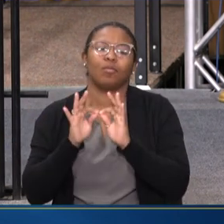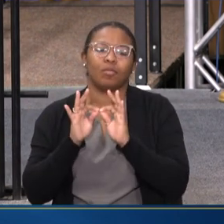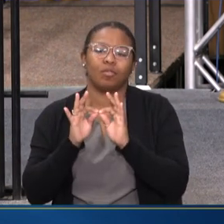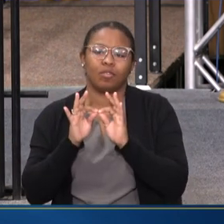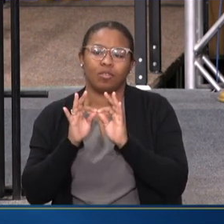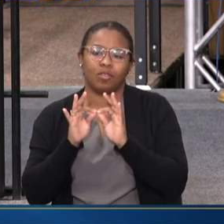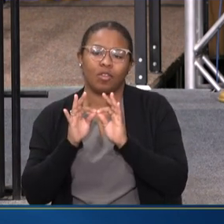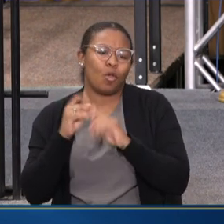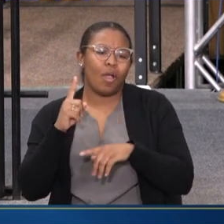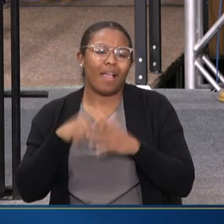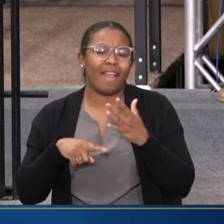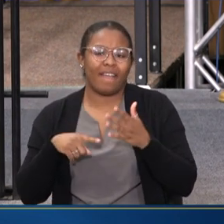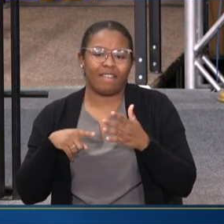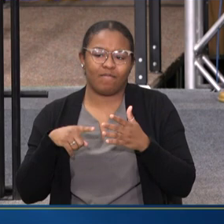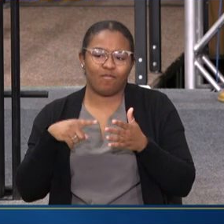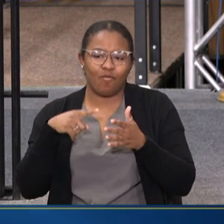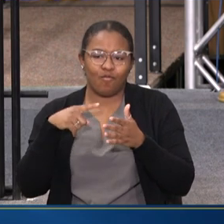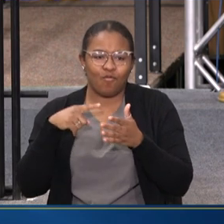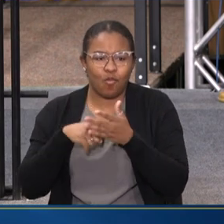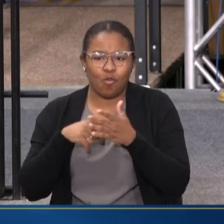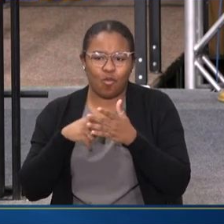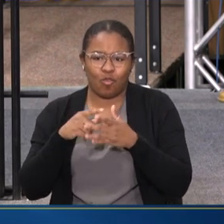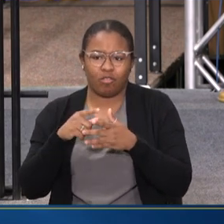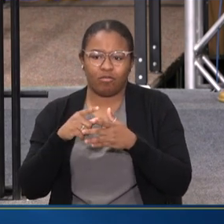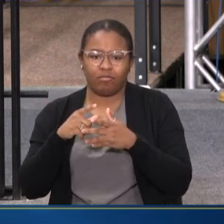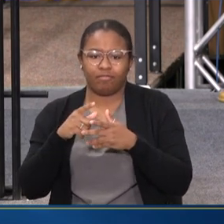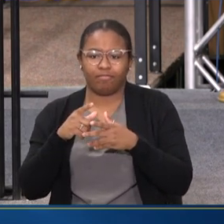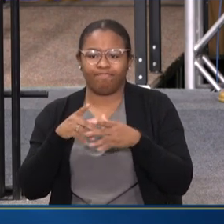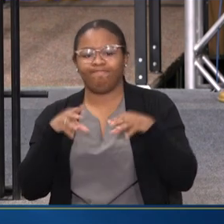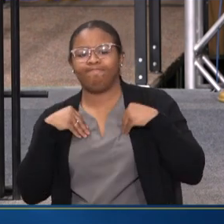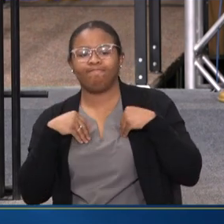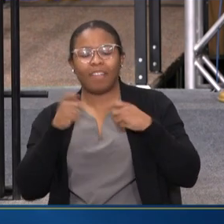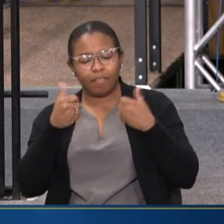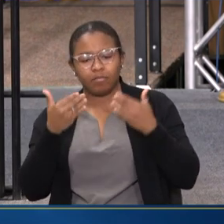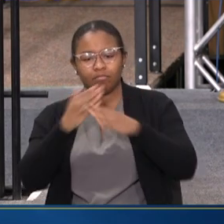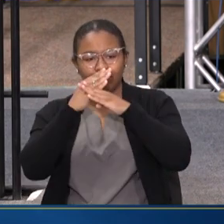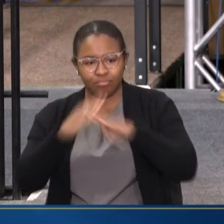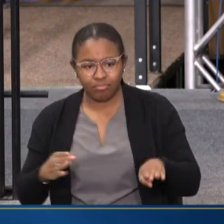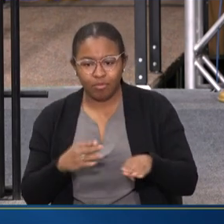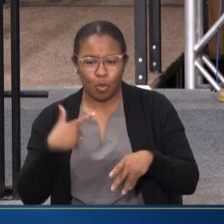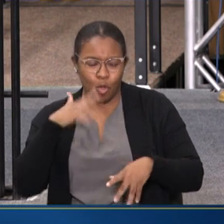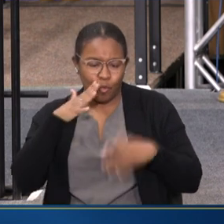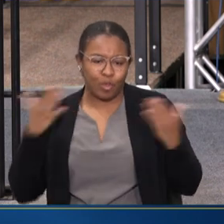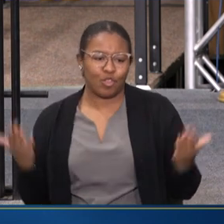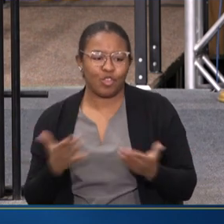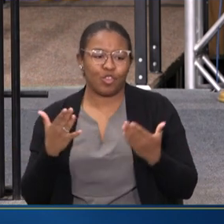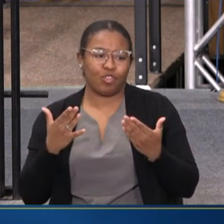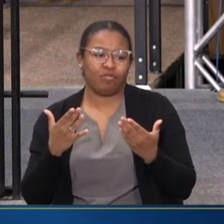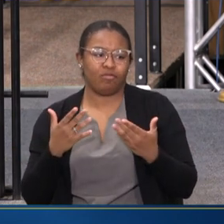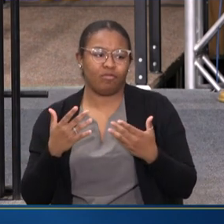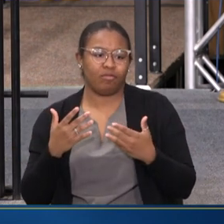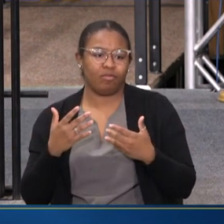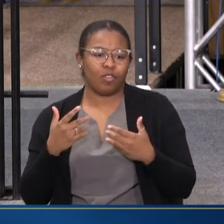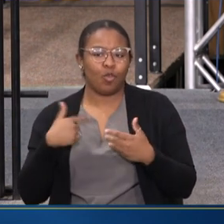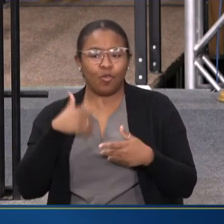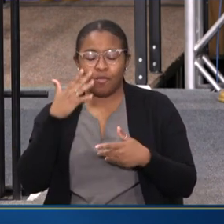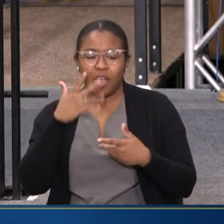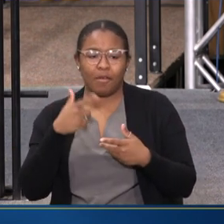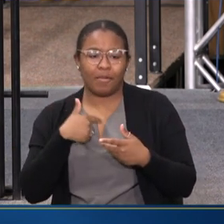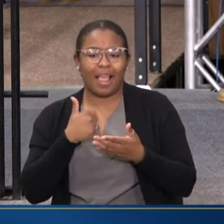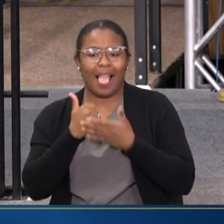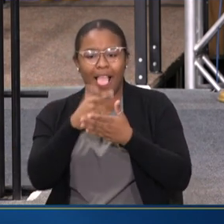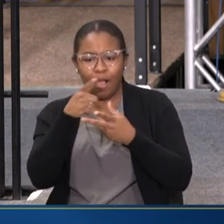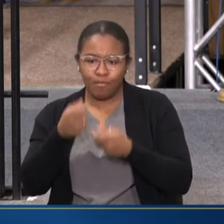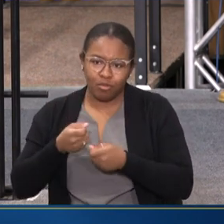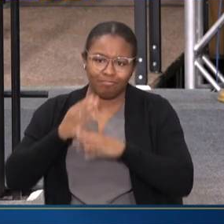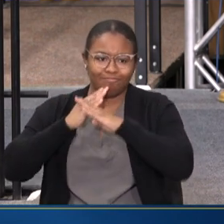FOR YOU ALL TO JUST KNOCK DOWN THAT DOOR. WE'RE GOING TO BE THERE. IN FACT, WE'LL PROBABLY HAND YOU THE BATTERING RAM TO DO